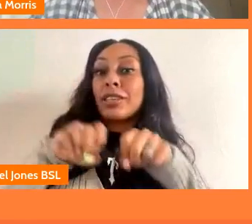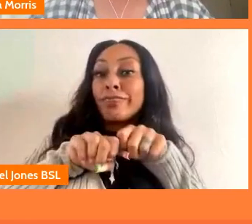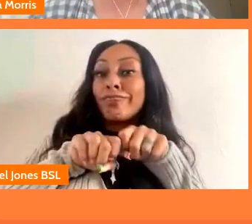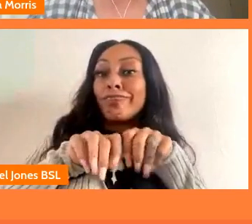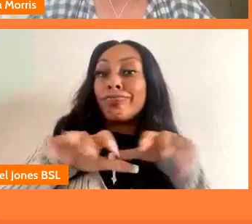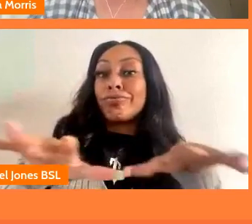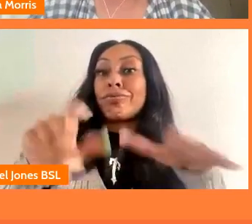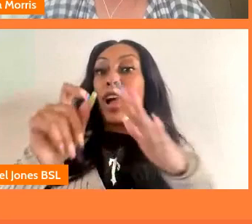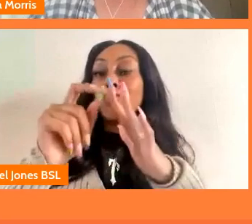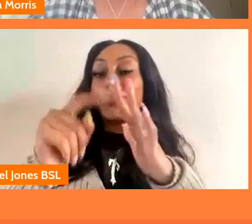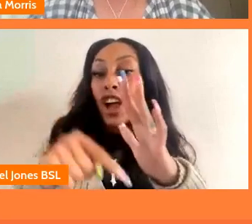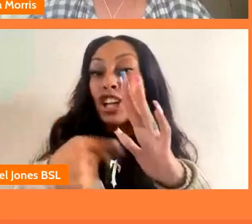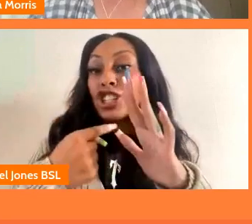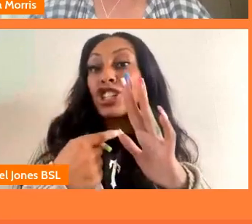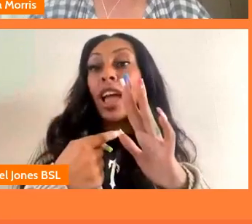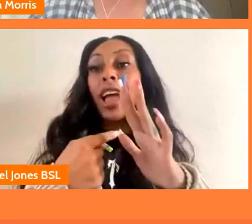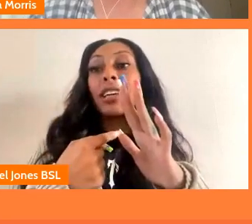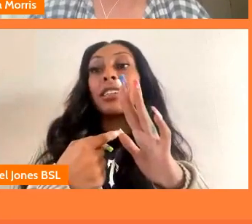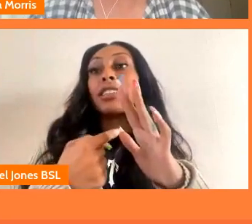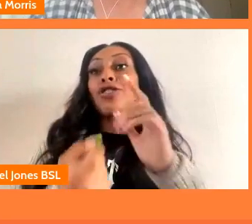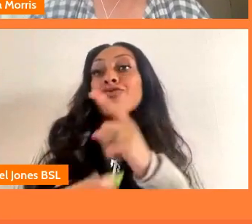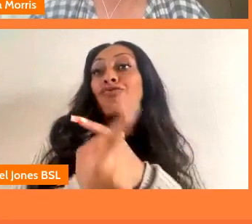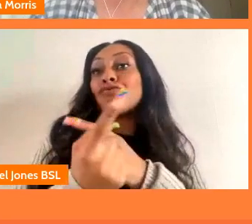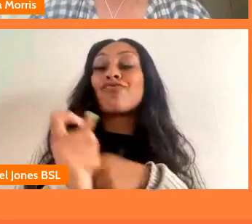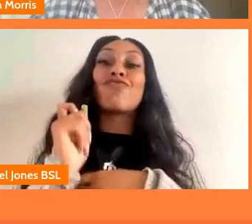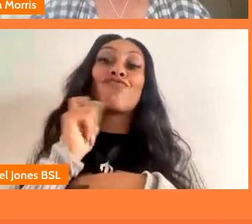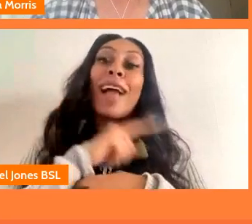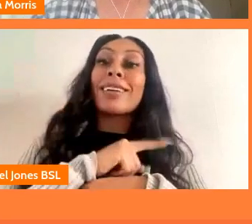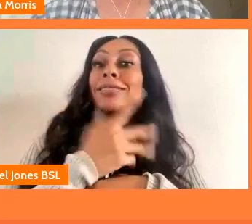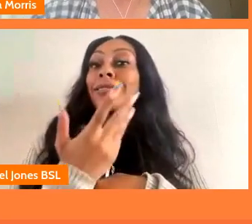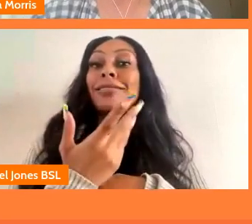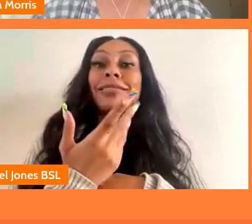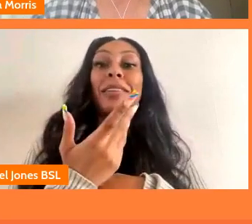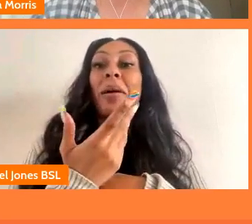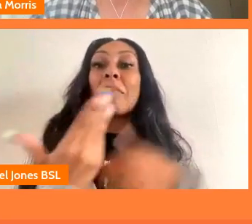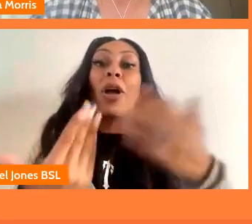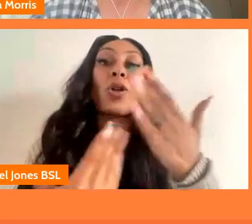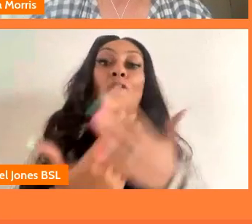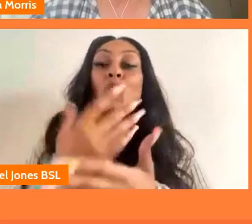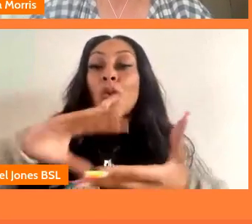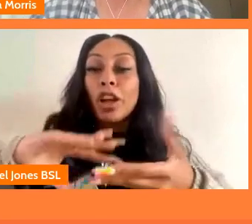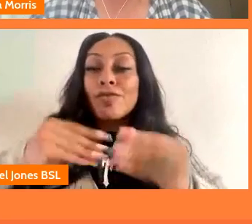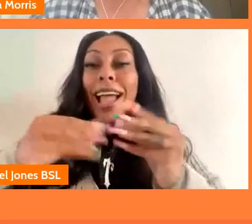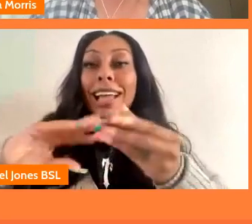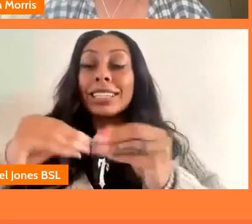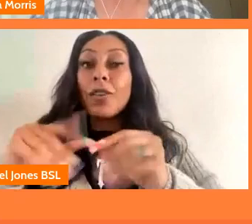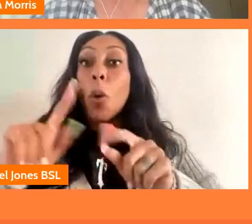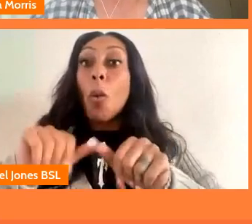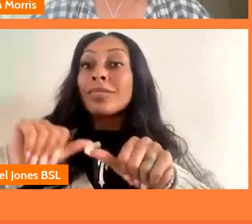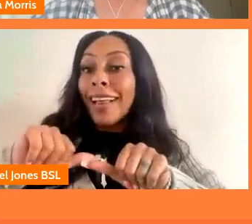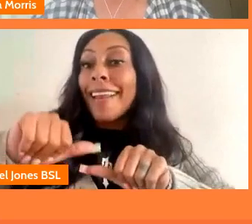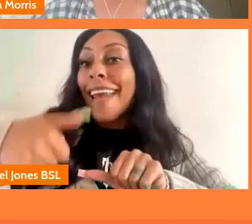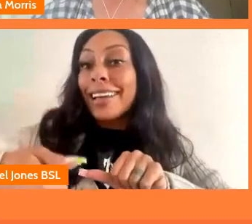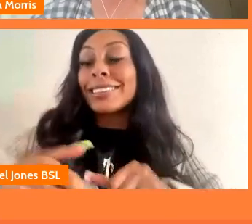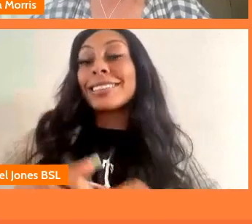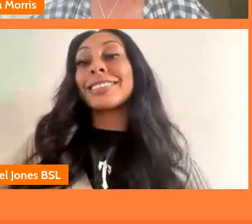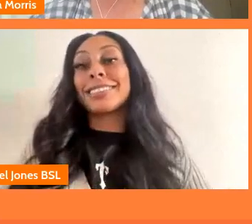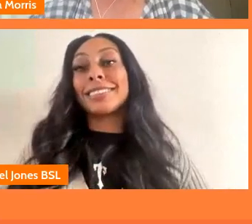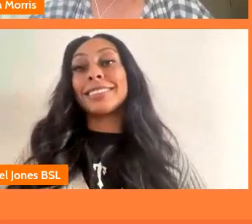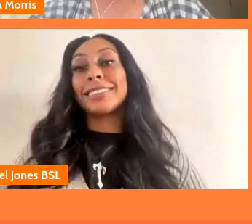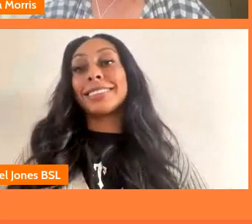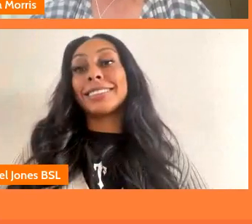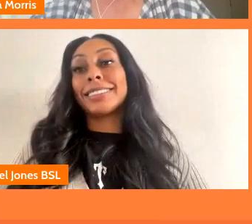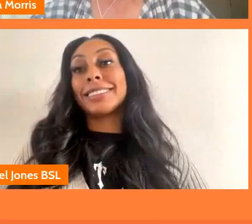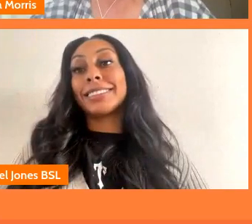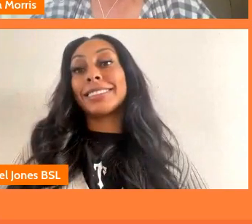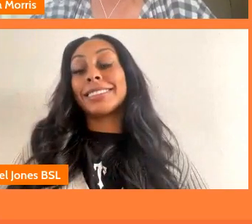after the random acts the new creatives the kind of you know what a water what do you think or what are you all doing